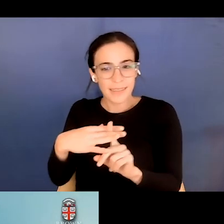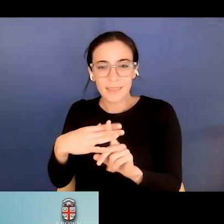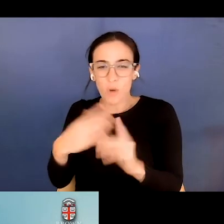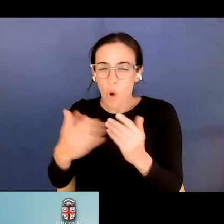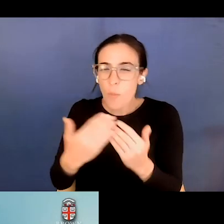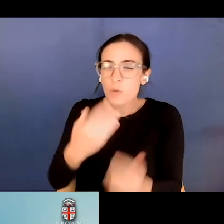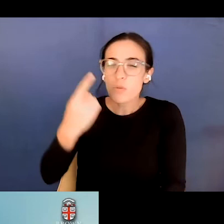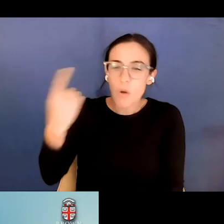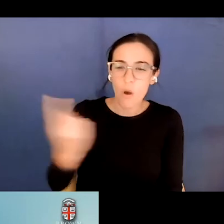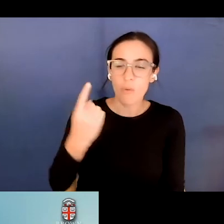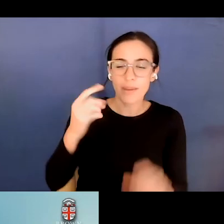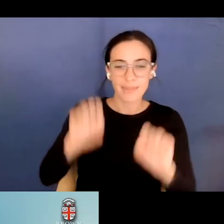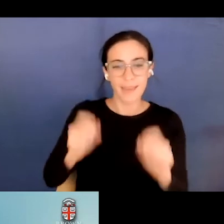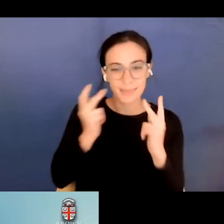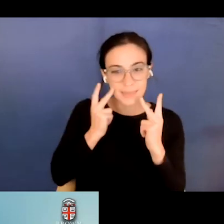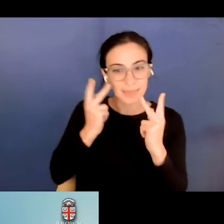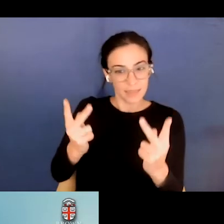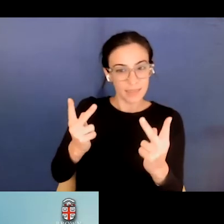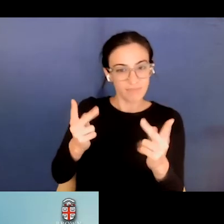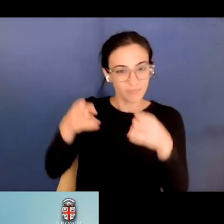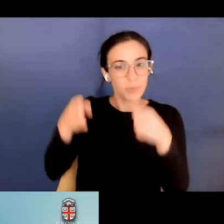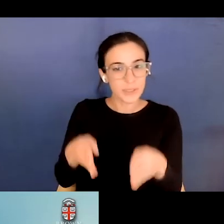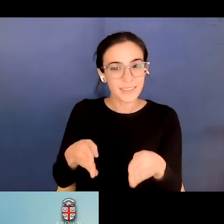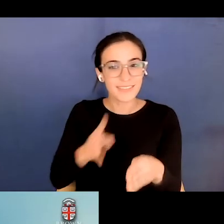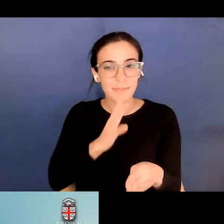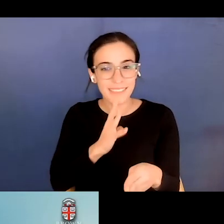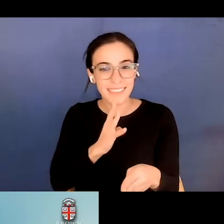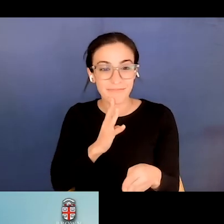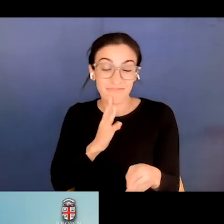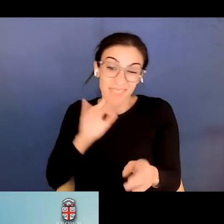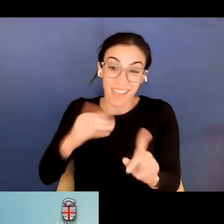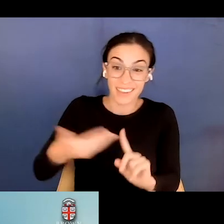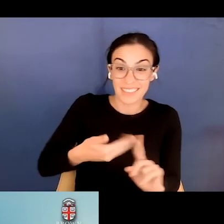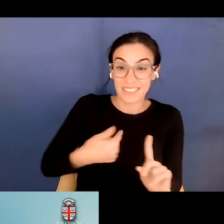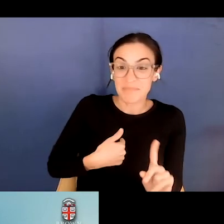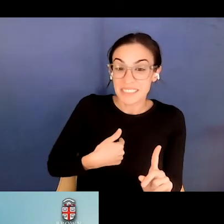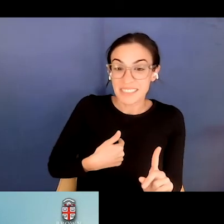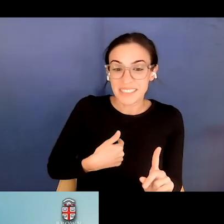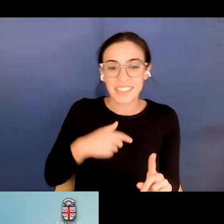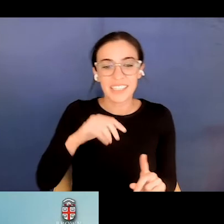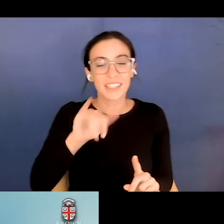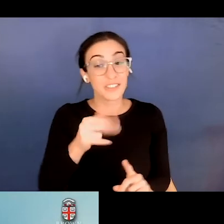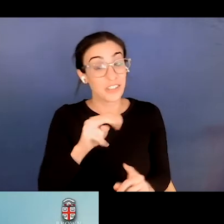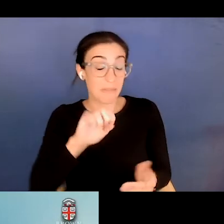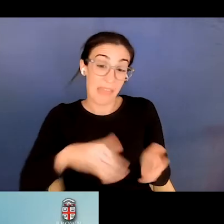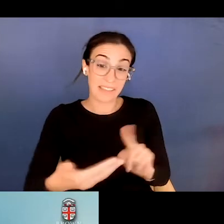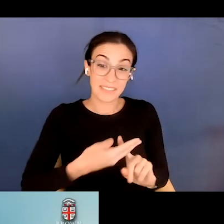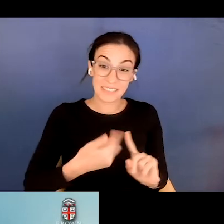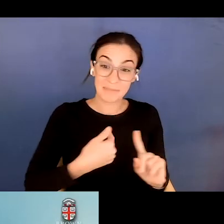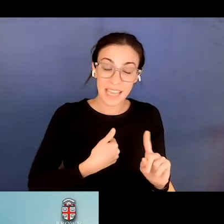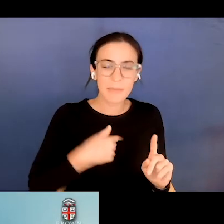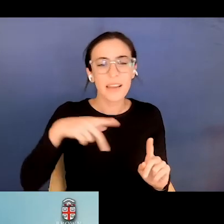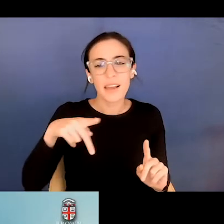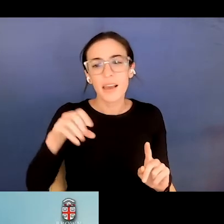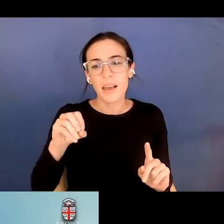argument. It convinced me. You, you just convinced me. I mean, there's, there's, I mean, podcasts are so